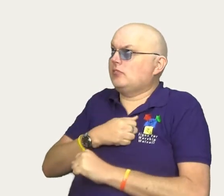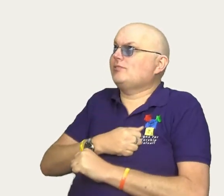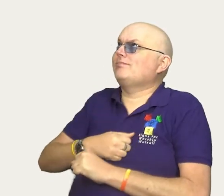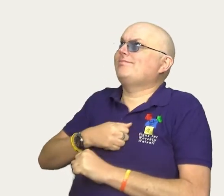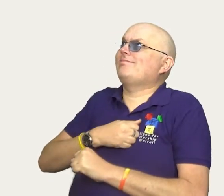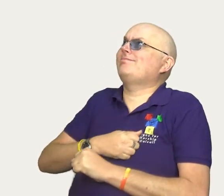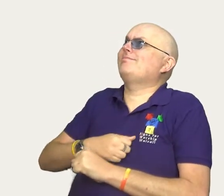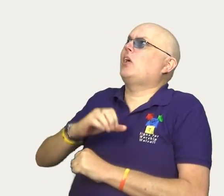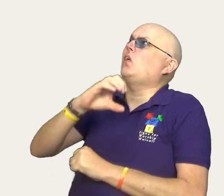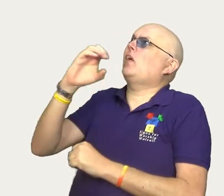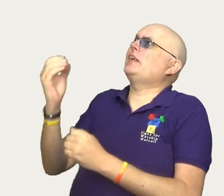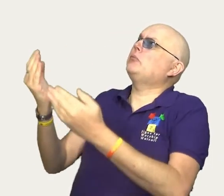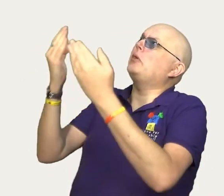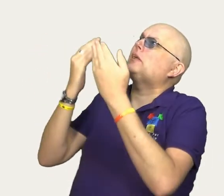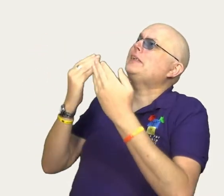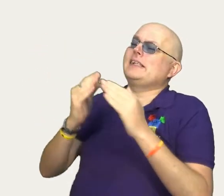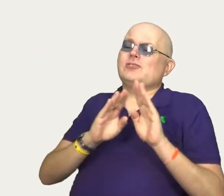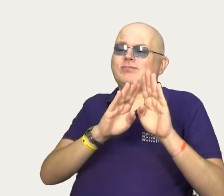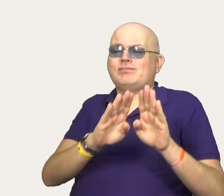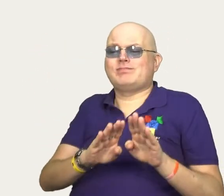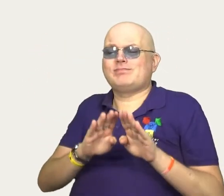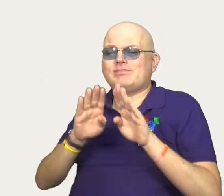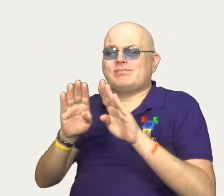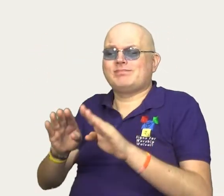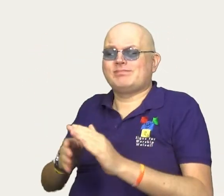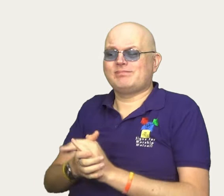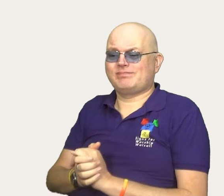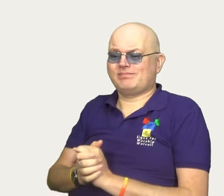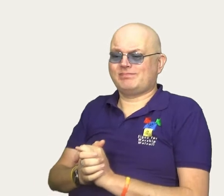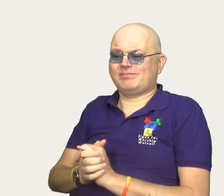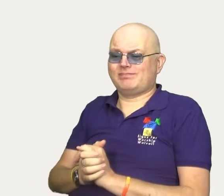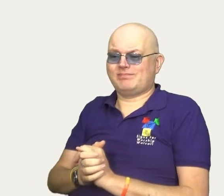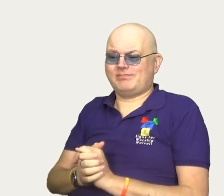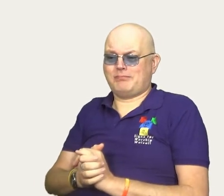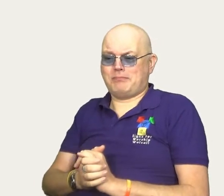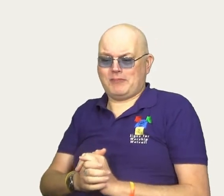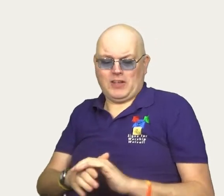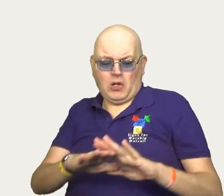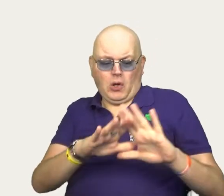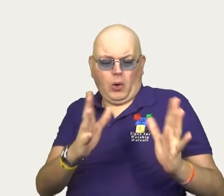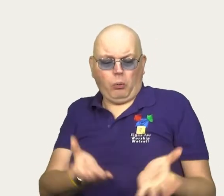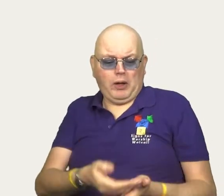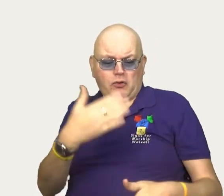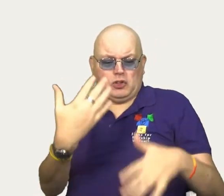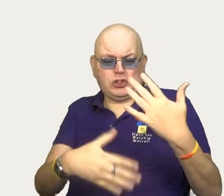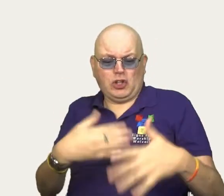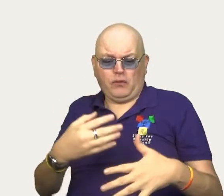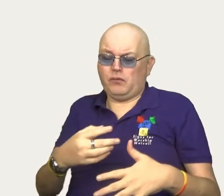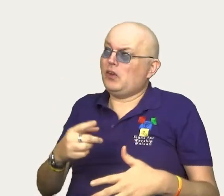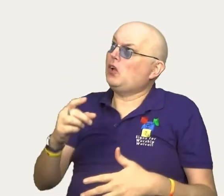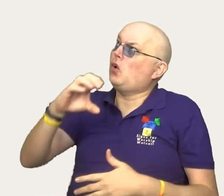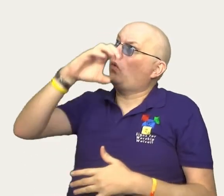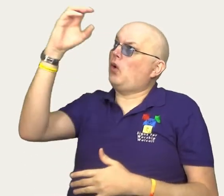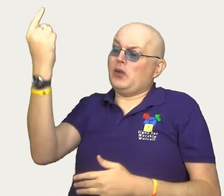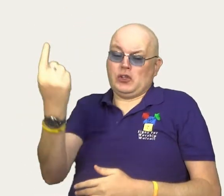silence, Christ have mercy, Christ have mercy. Christ came in